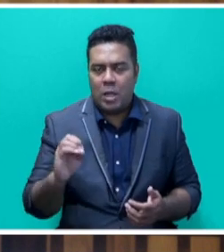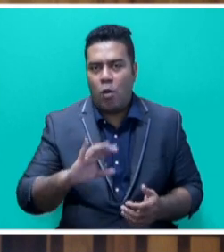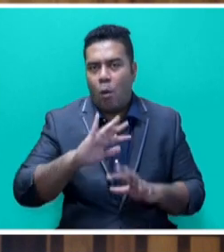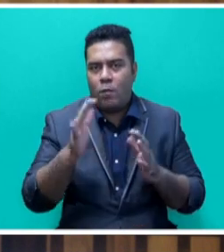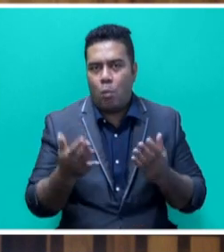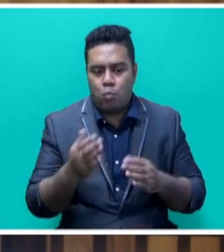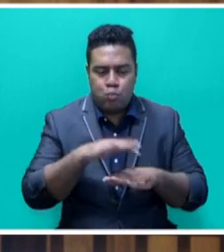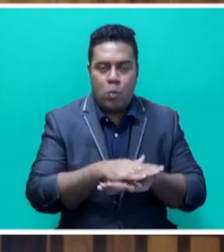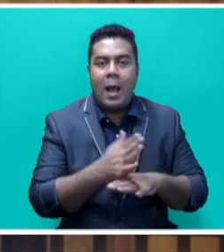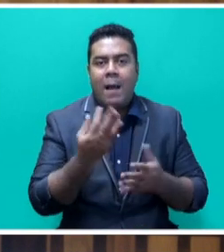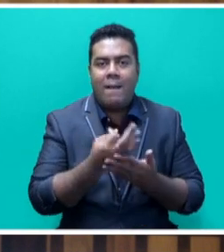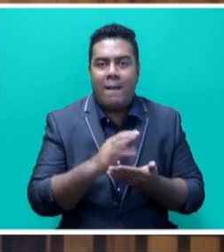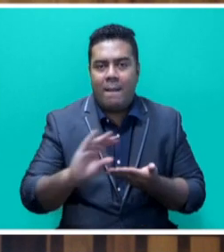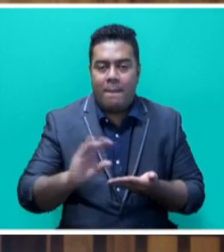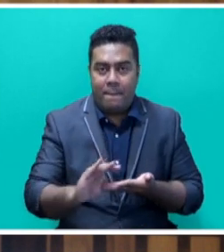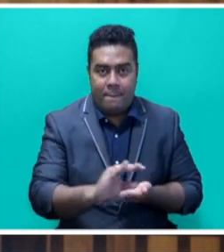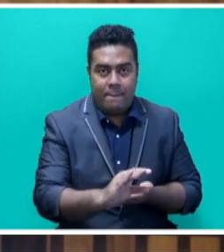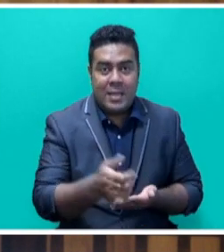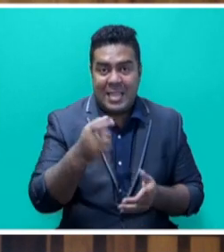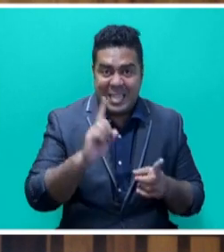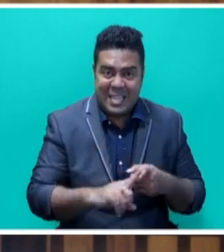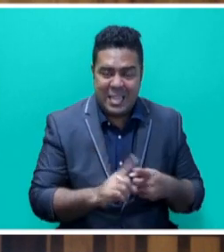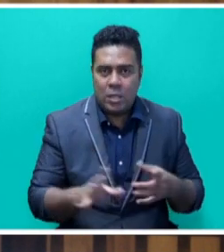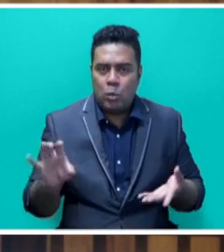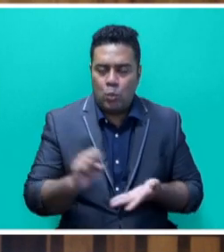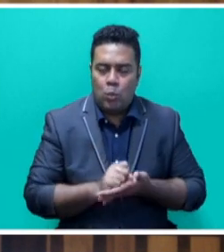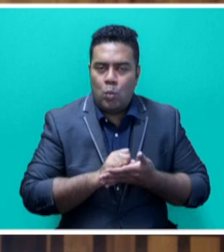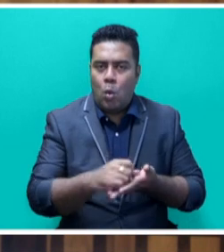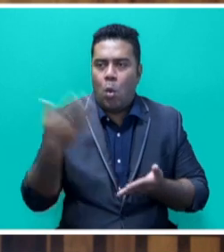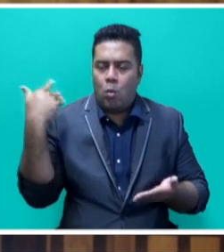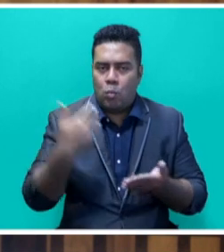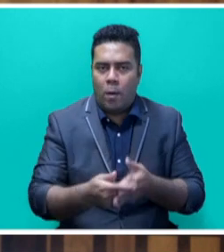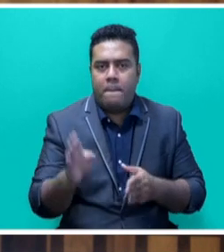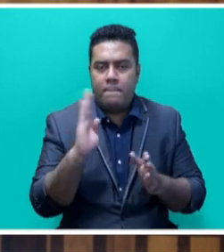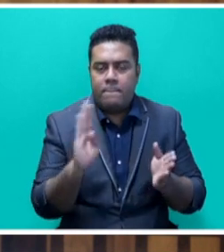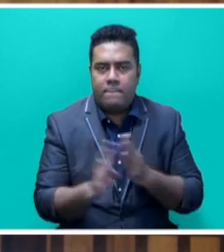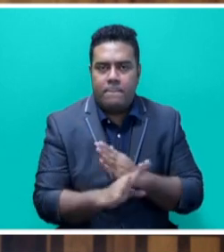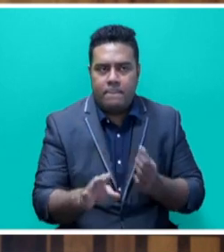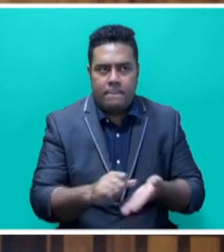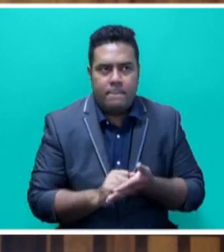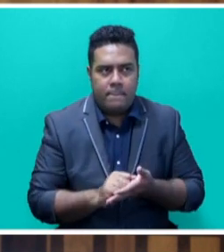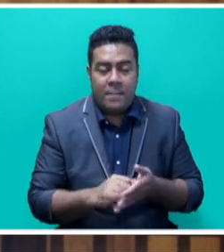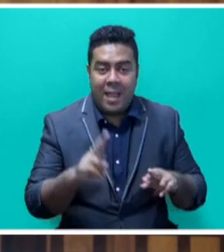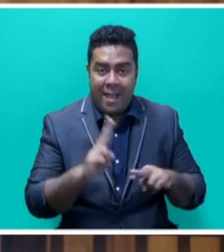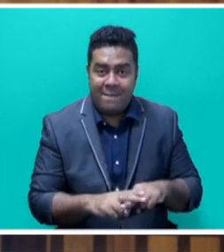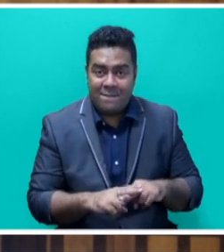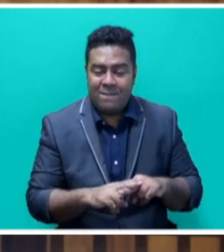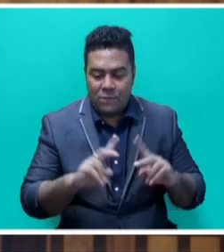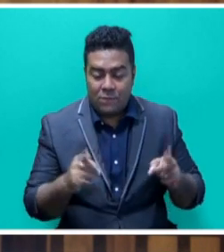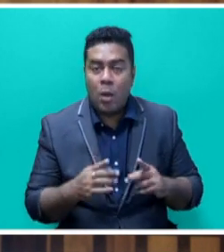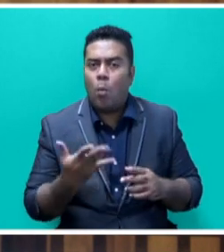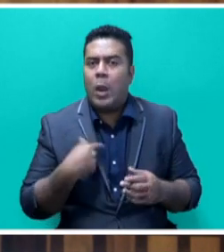climate finance flow. E, the securement of long-term private sector investment adaptation. F, an